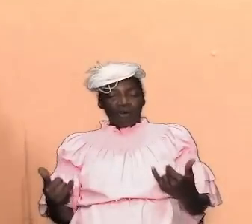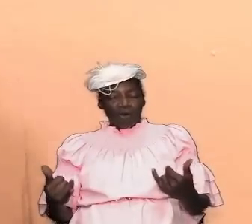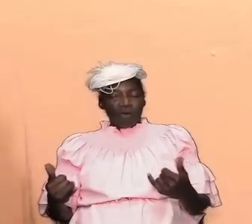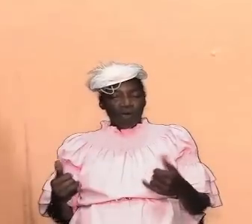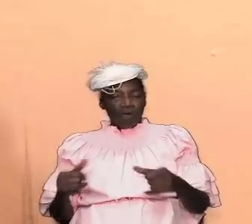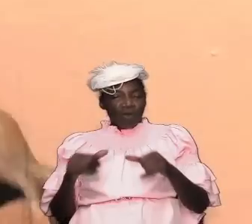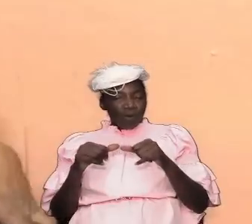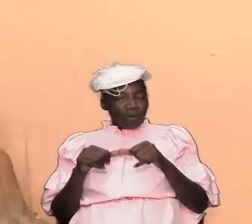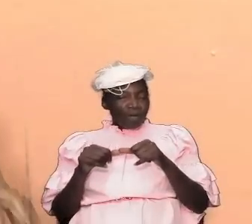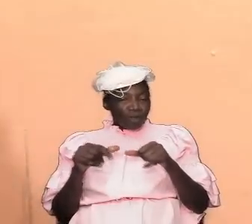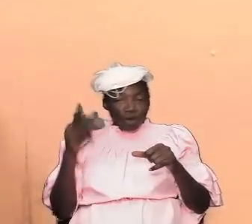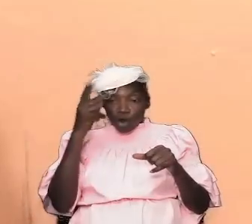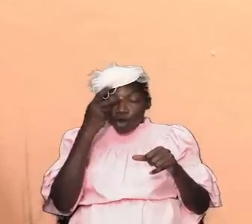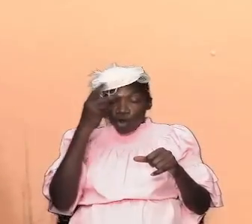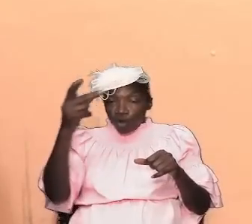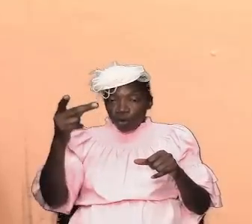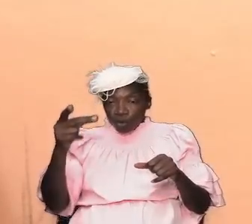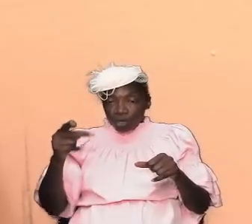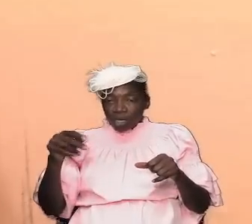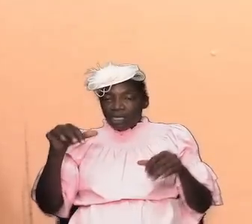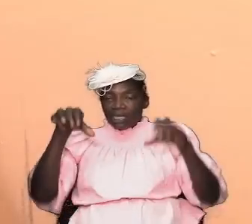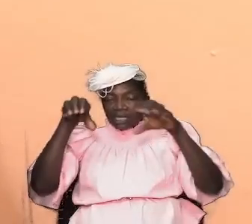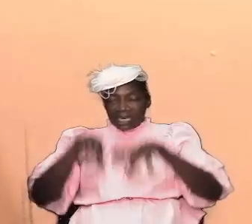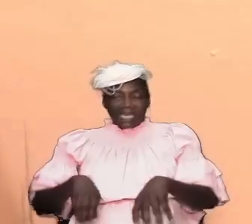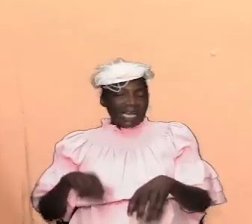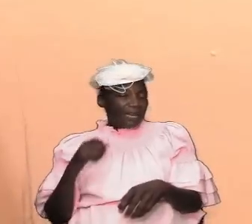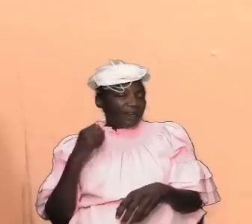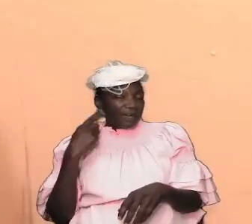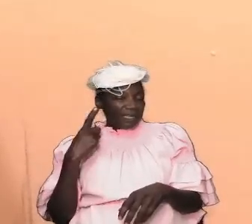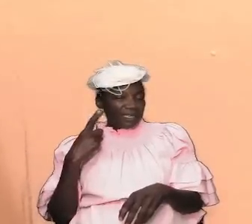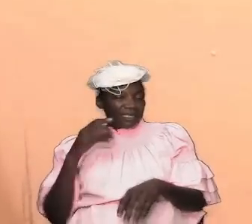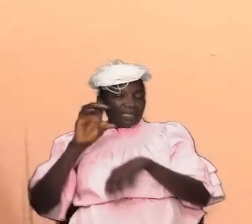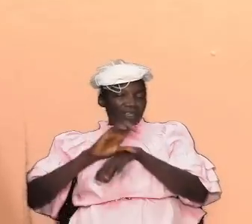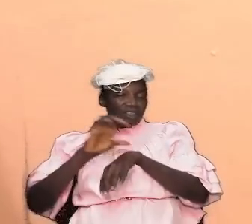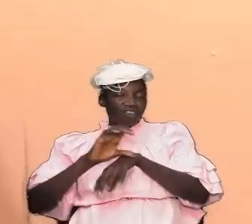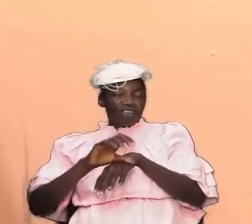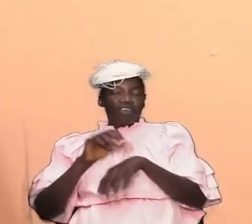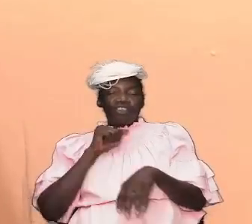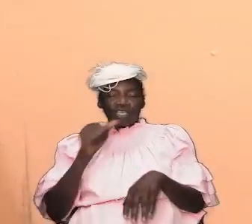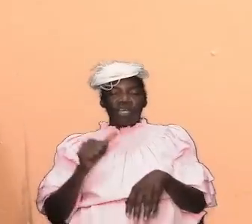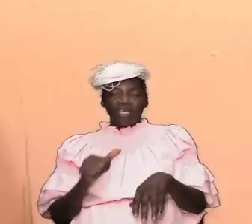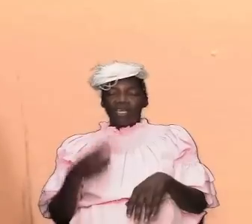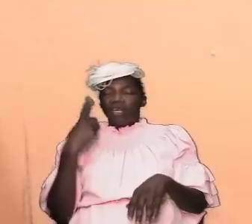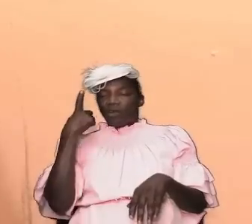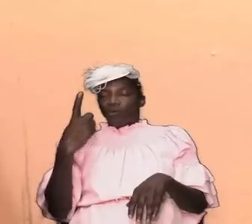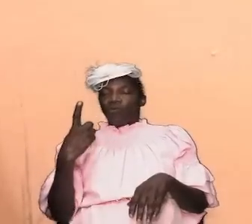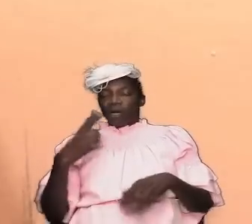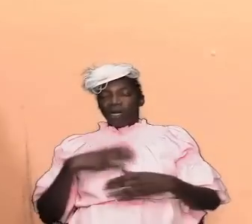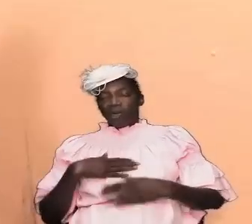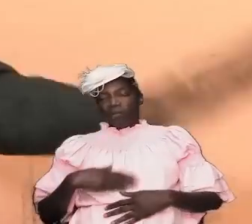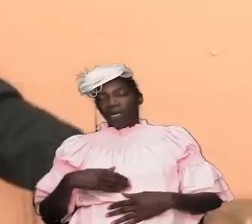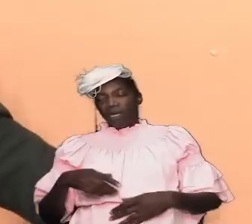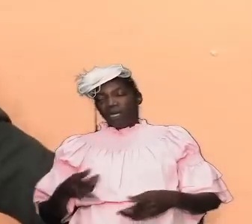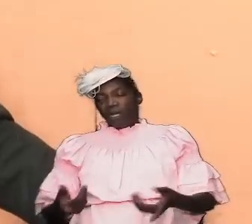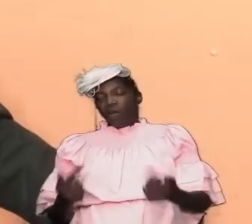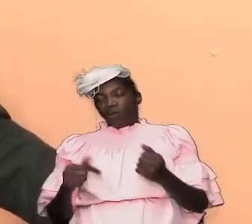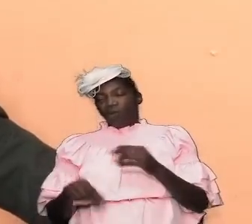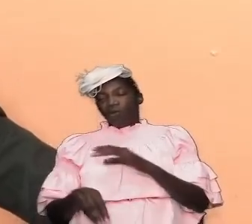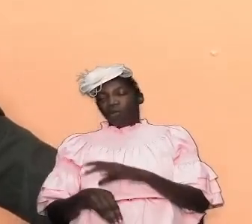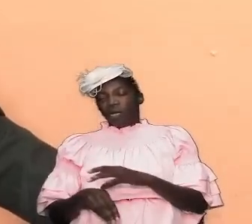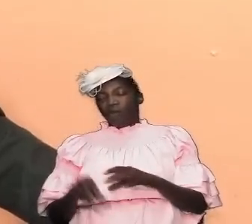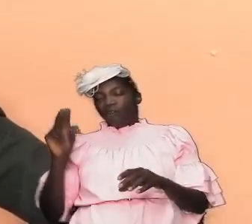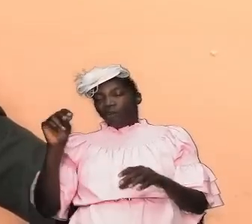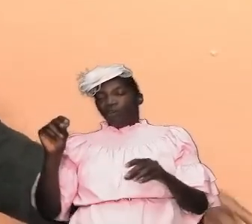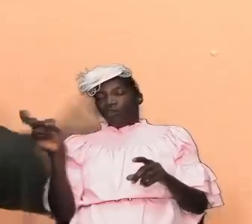that we can understand that the church is not a singular body that just came out of nowhere because of some